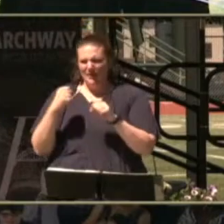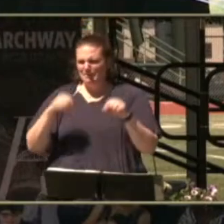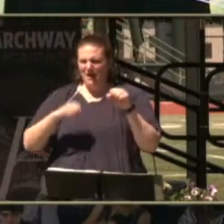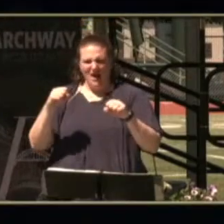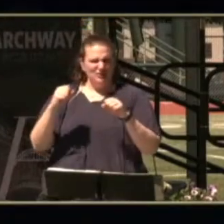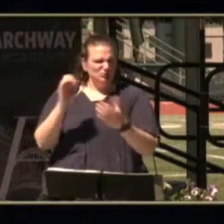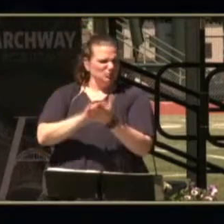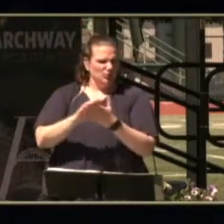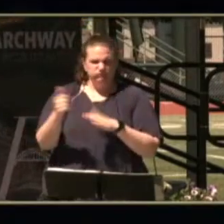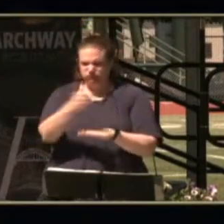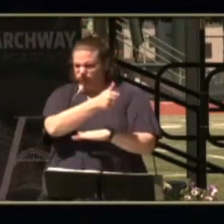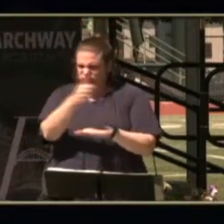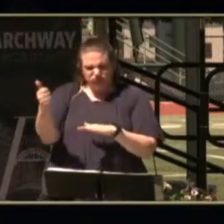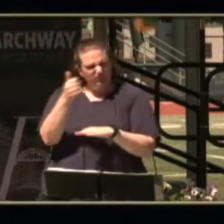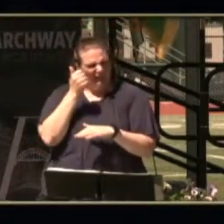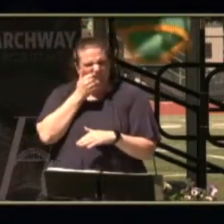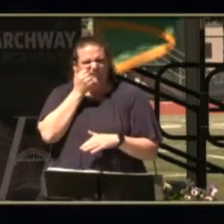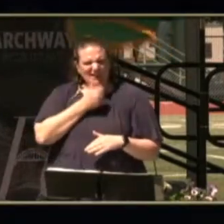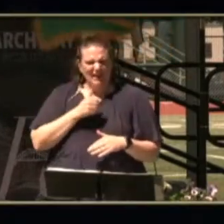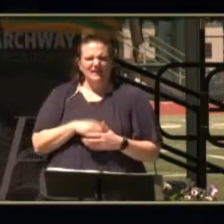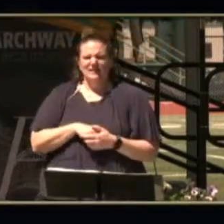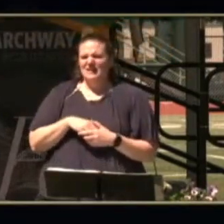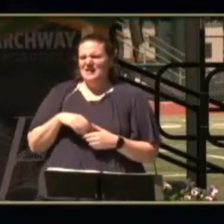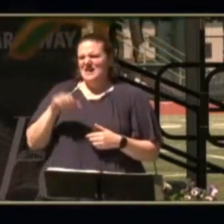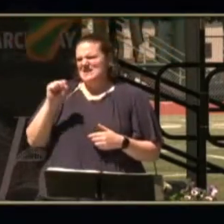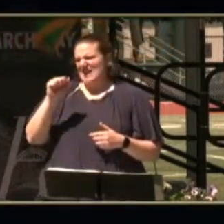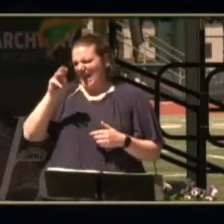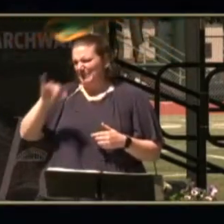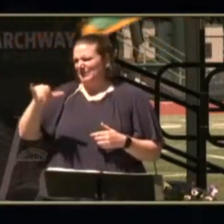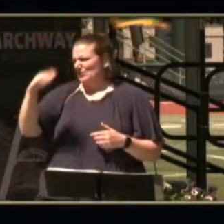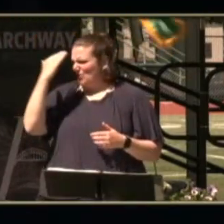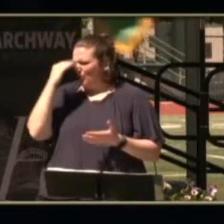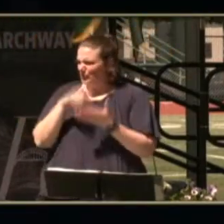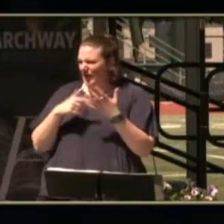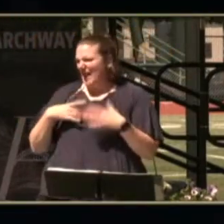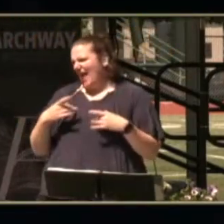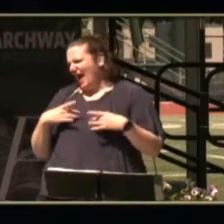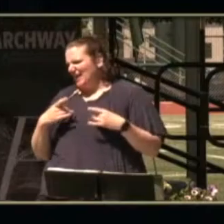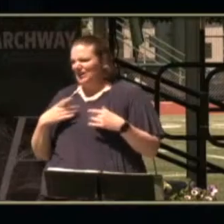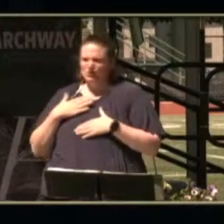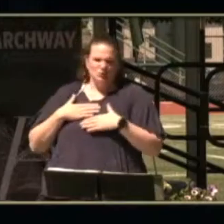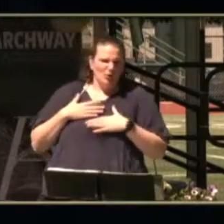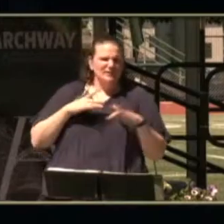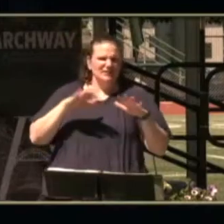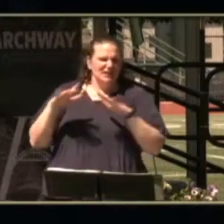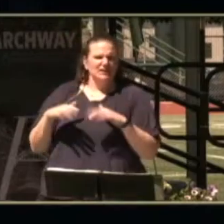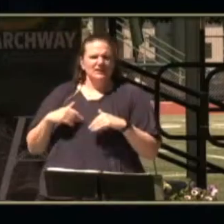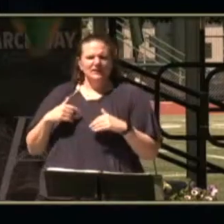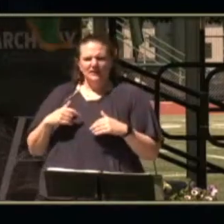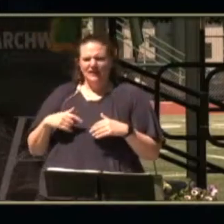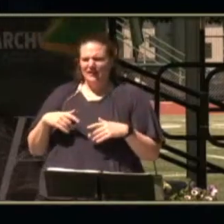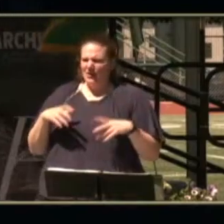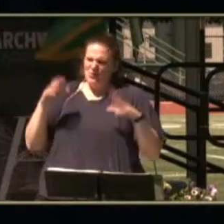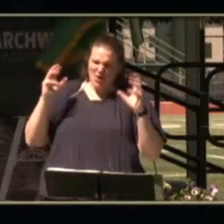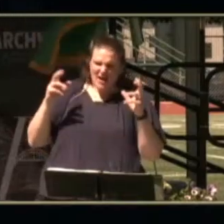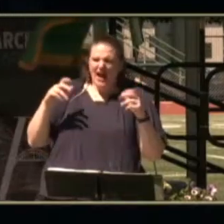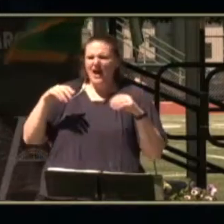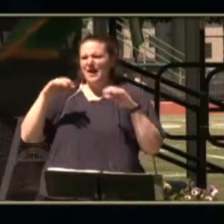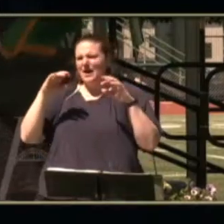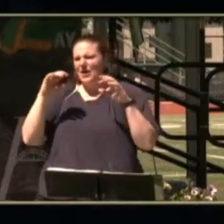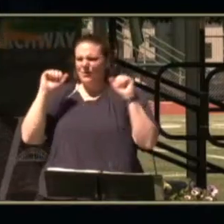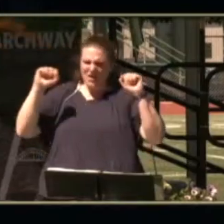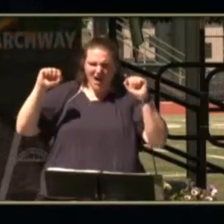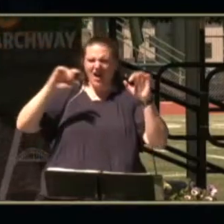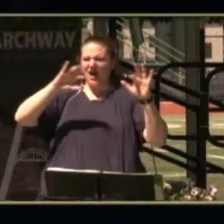back and forth every day sammy knows what he likes and what he enjoys his love of working out in basketball made it very easy